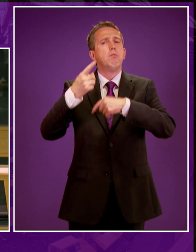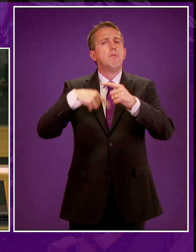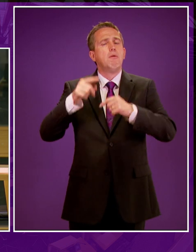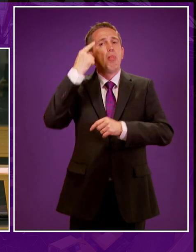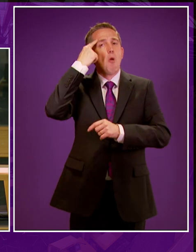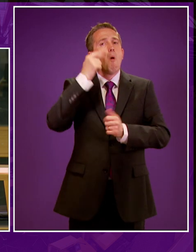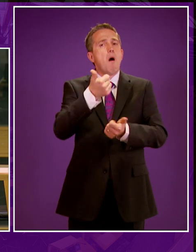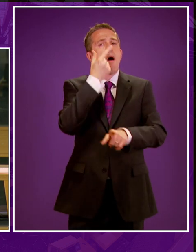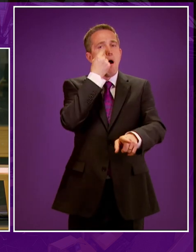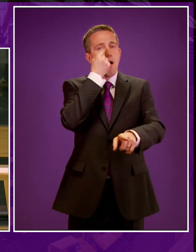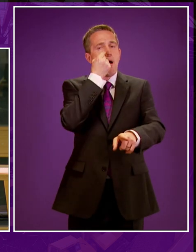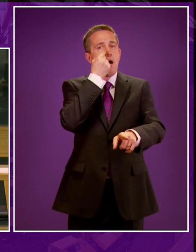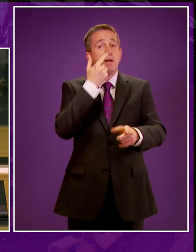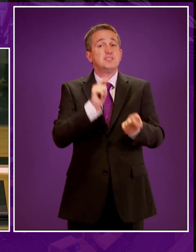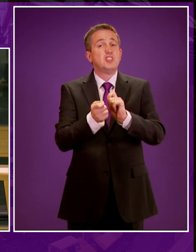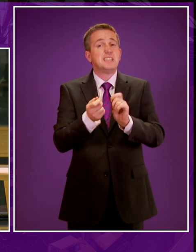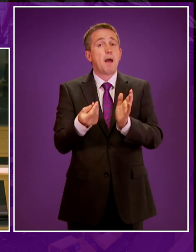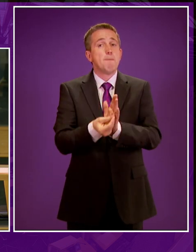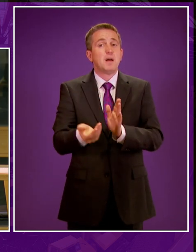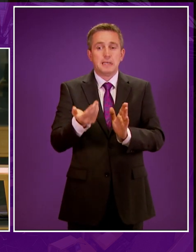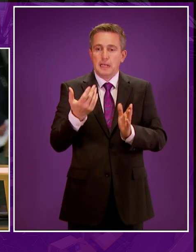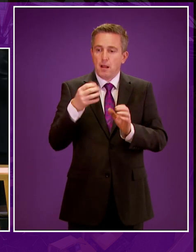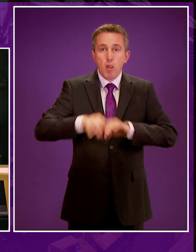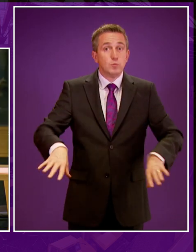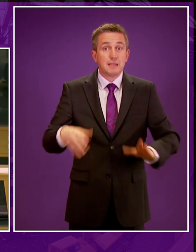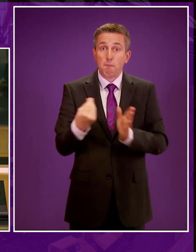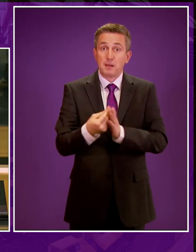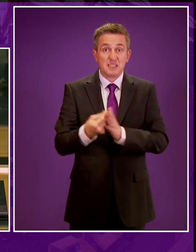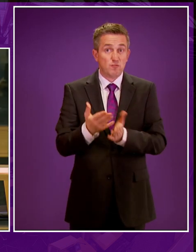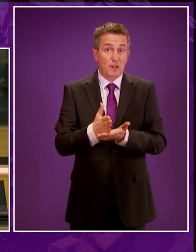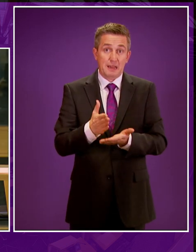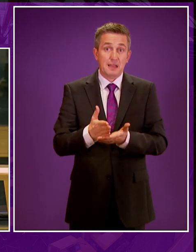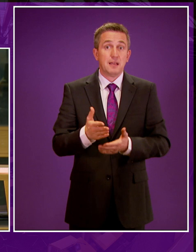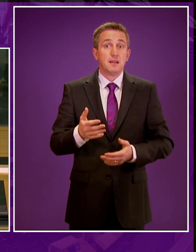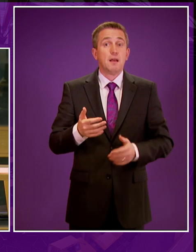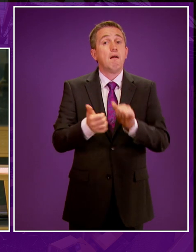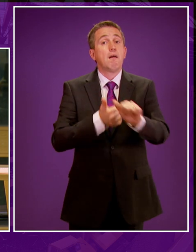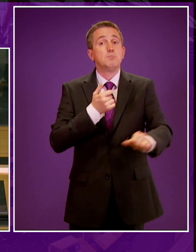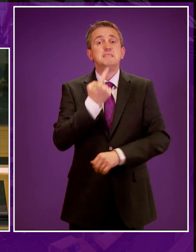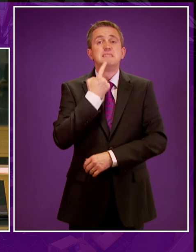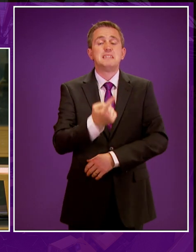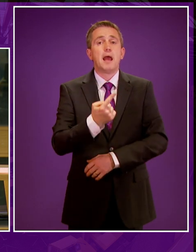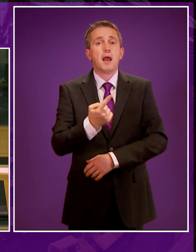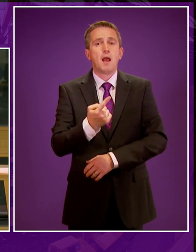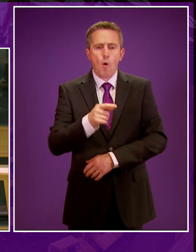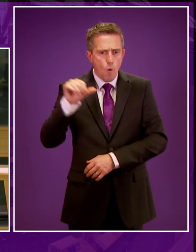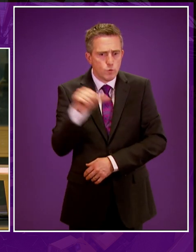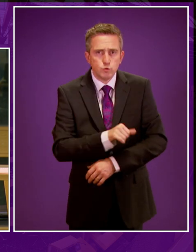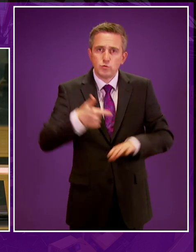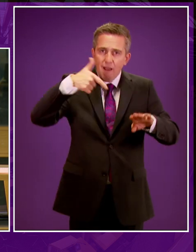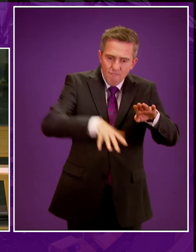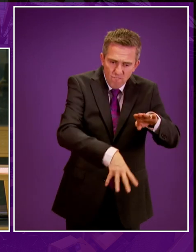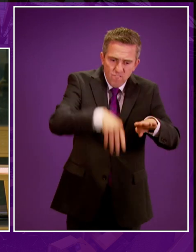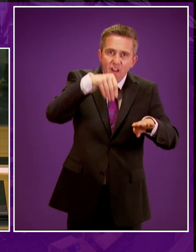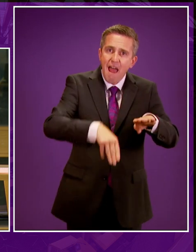opportunity has turned into a money pit, even for those in favour. When pro-frackers argue that it would be a waste not to tap into the